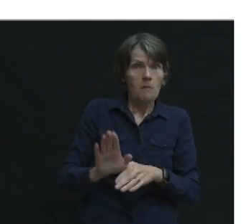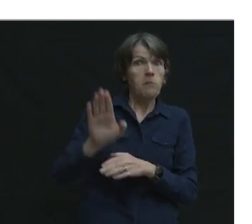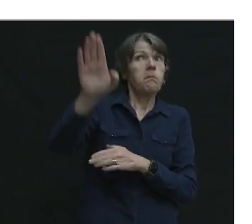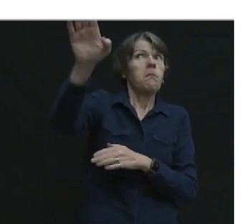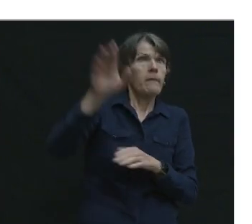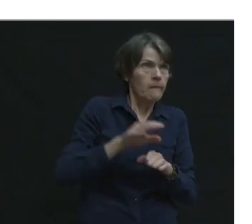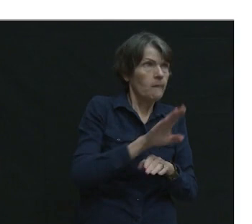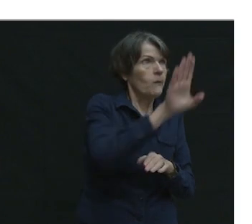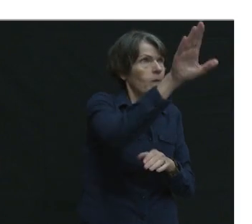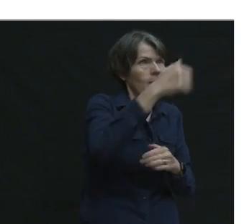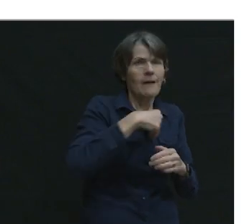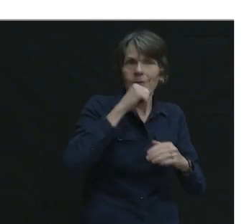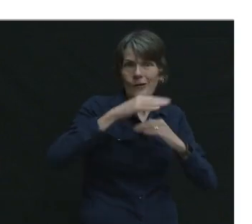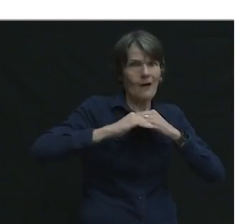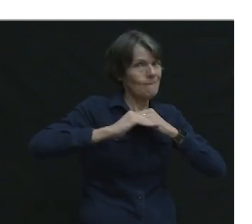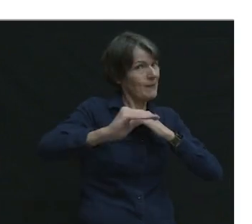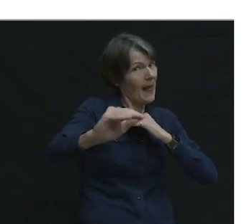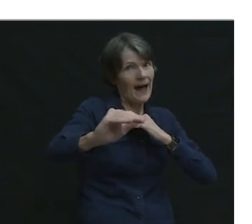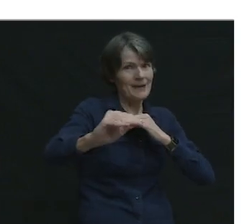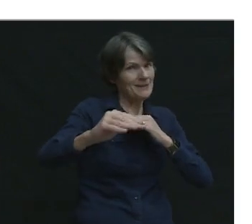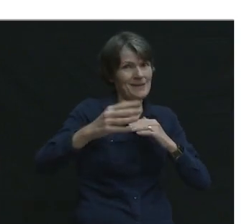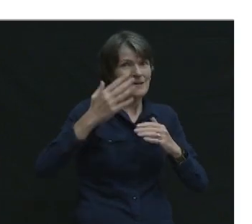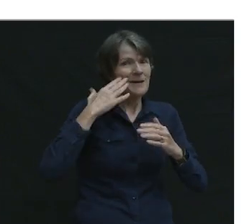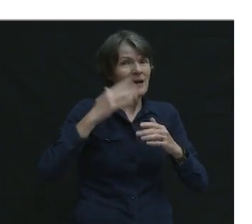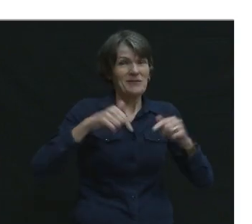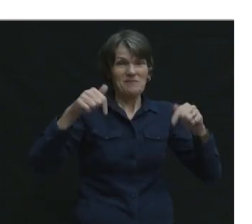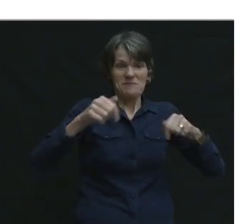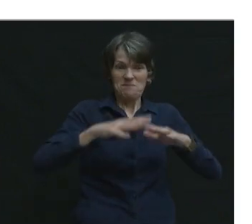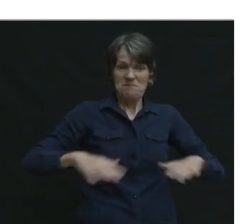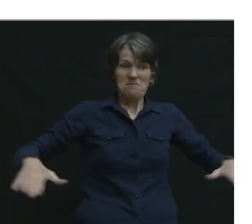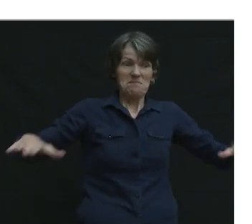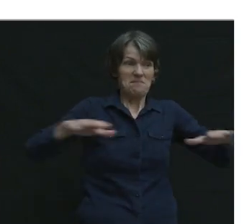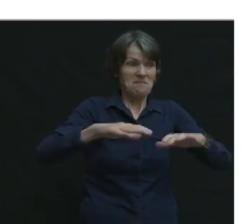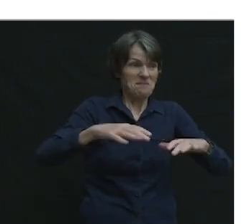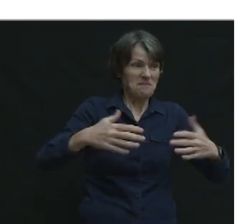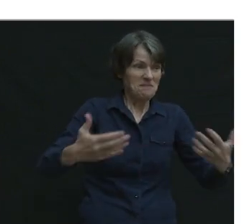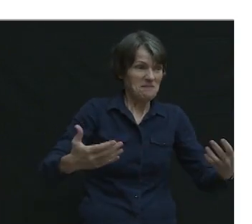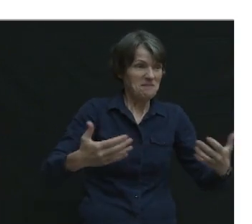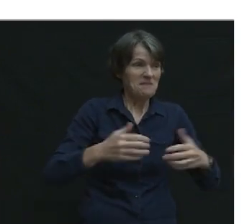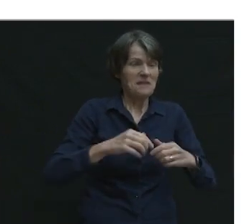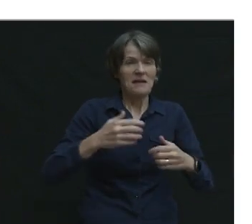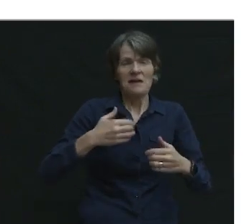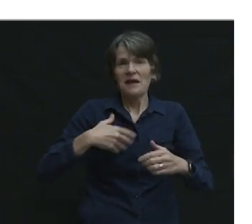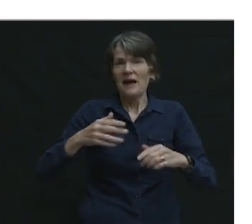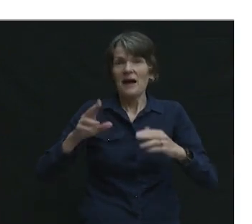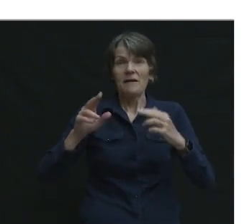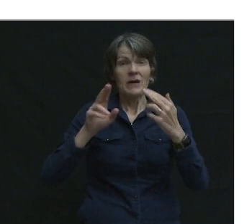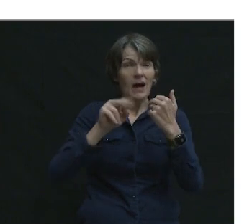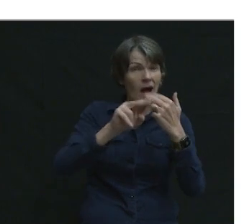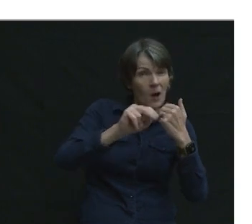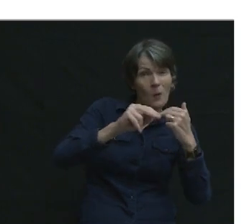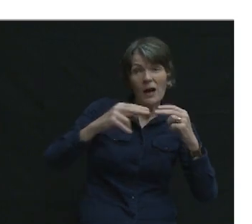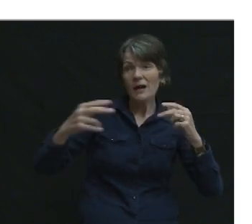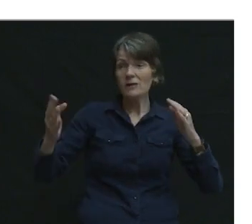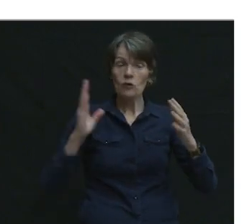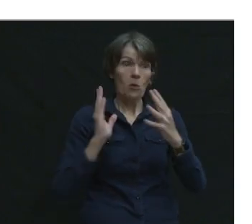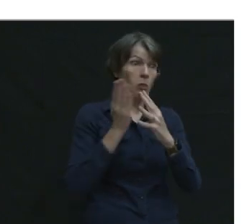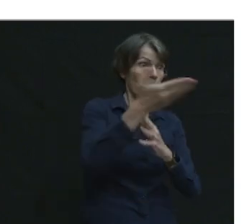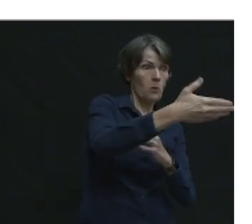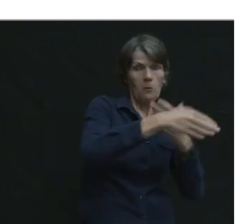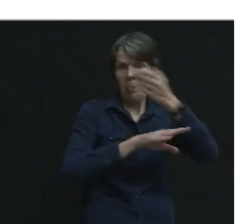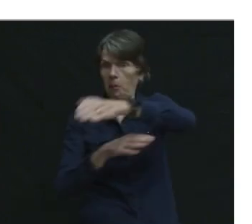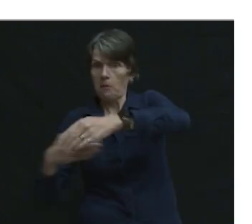that because of the shape of Coquitlam, you know, where it is, it's butted against other municipalities. There's highways and arterials running through it.